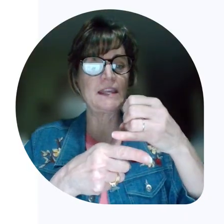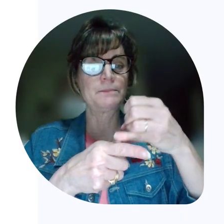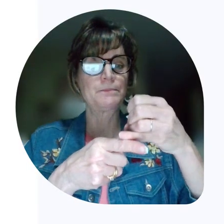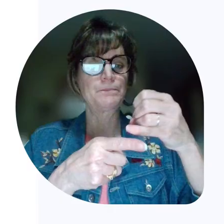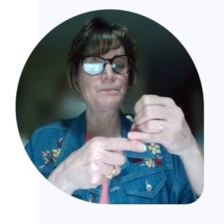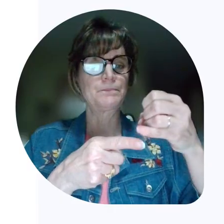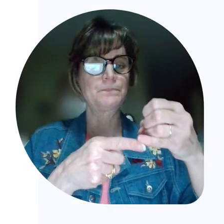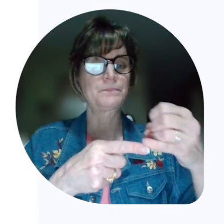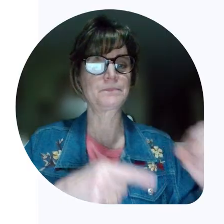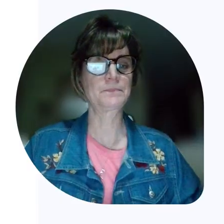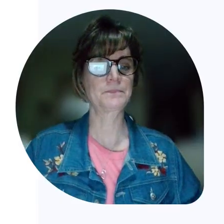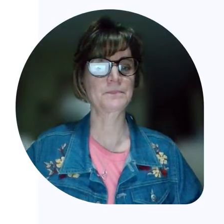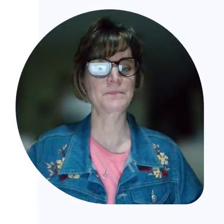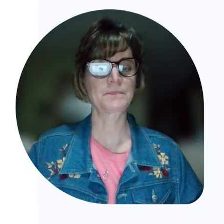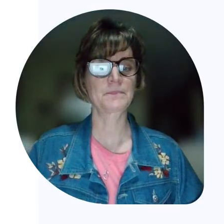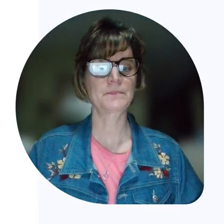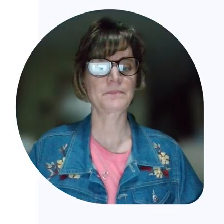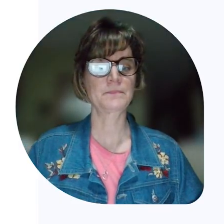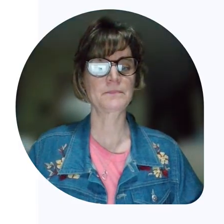Seed.